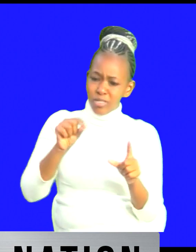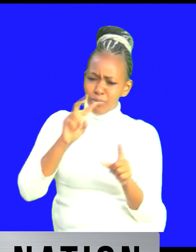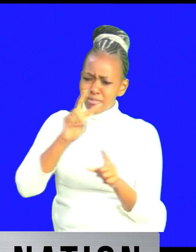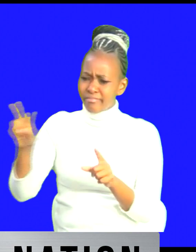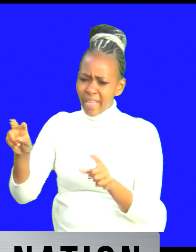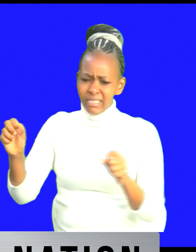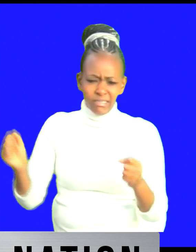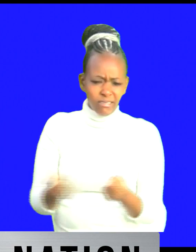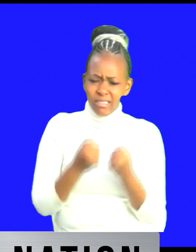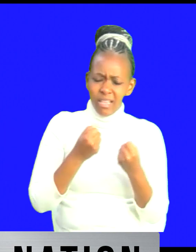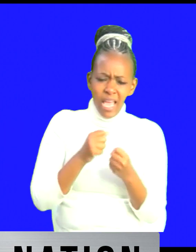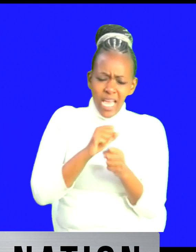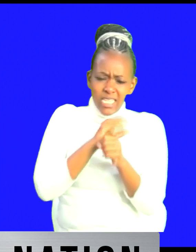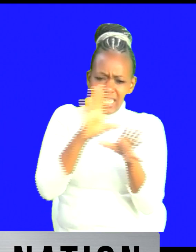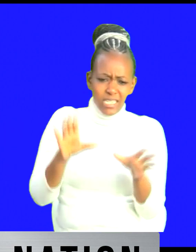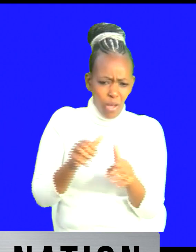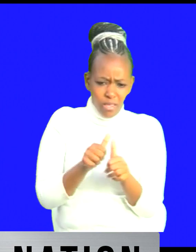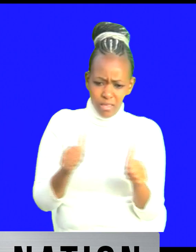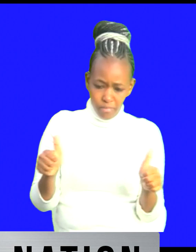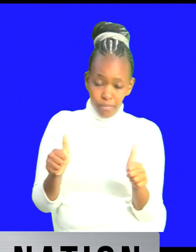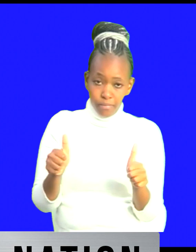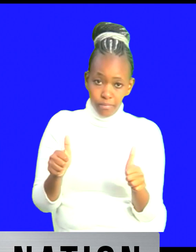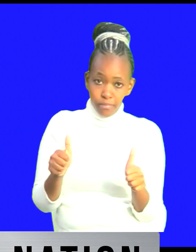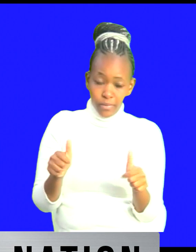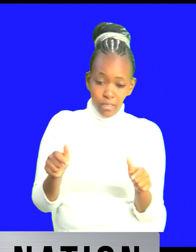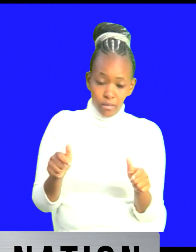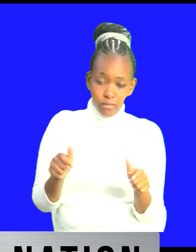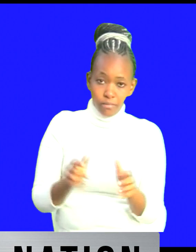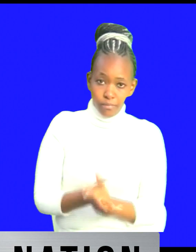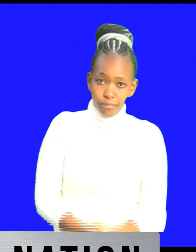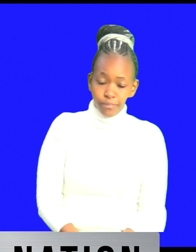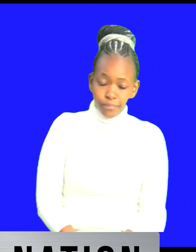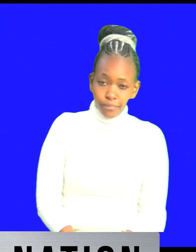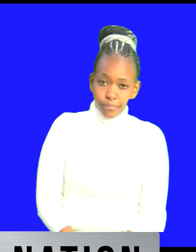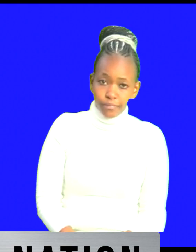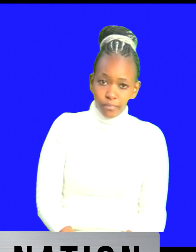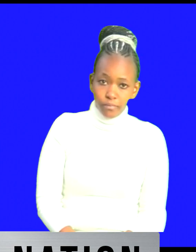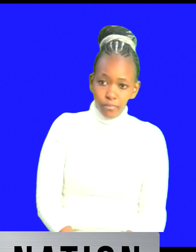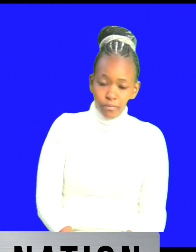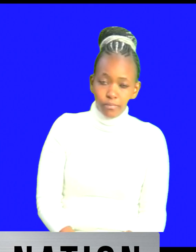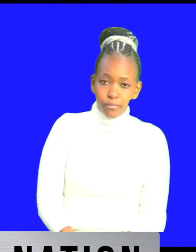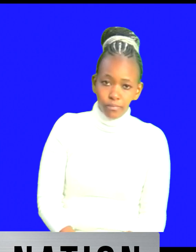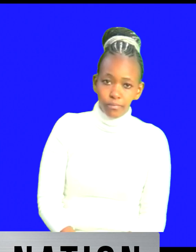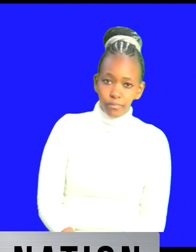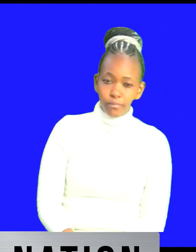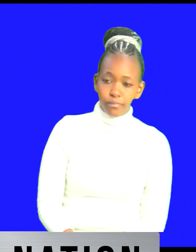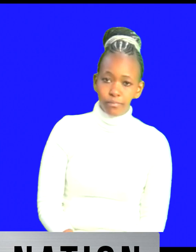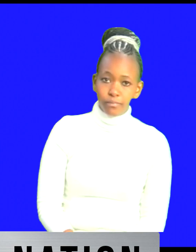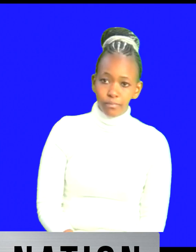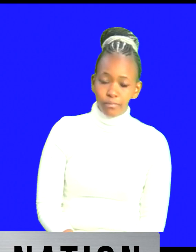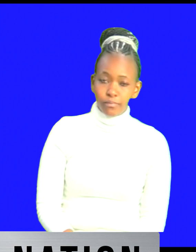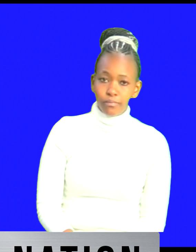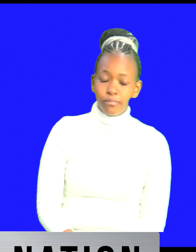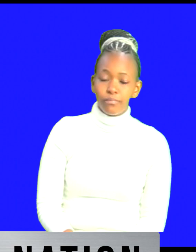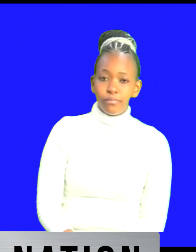are seeing them very clearly right and these are the dash cameras that are giving us that uh how the driving